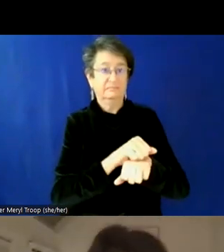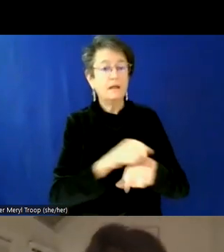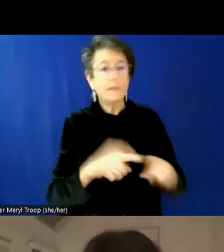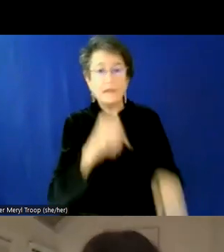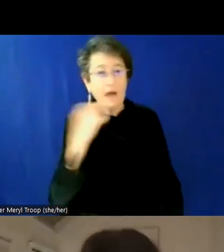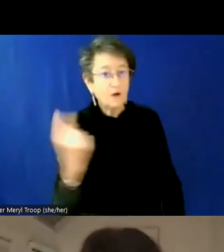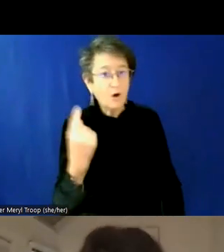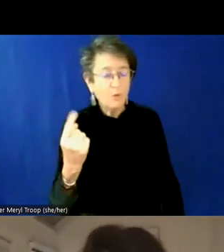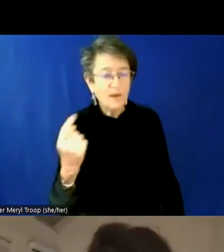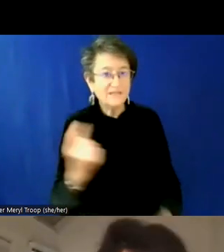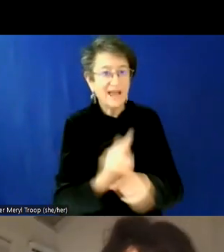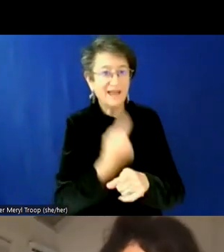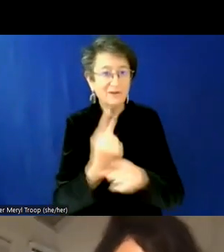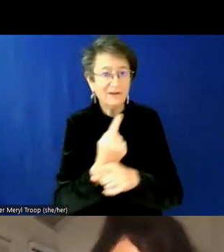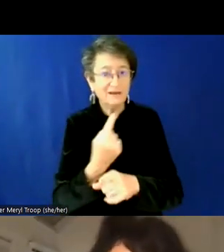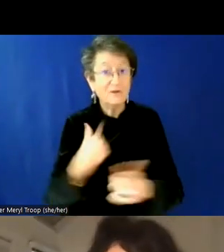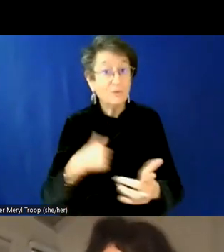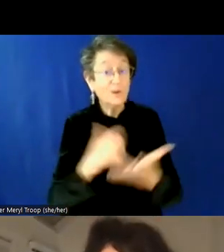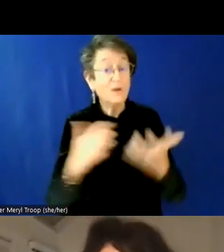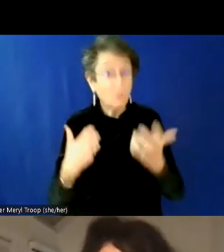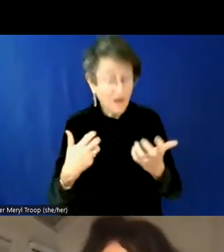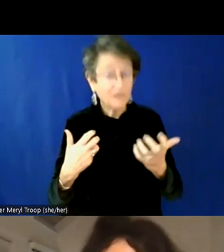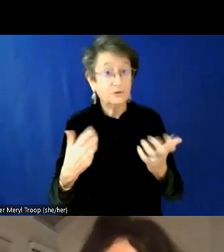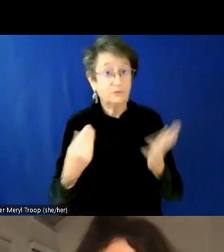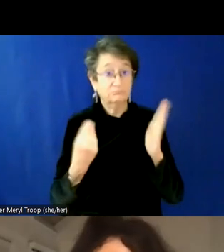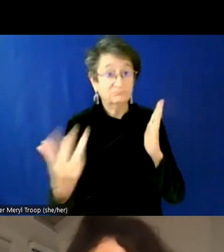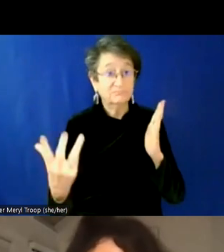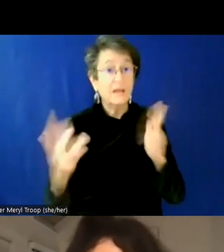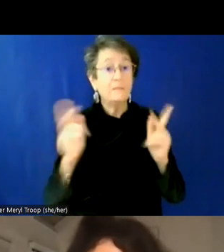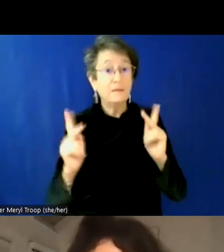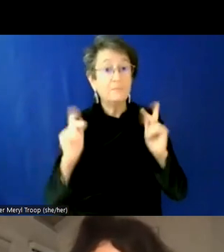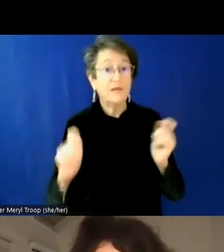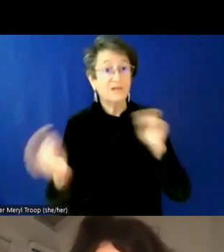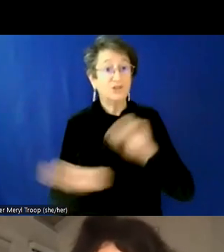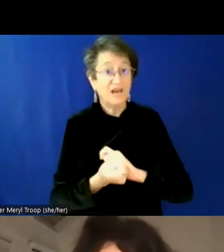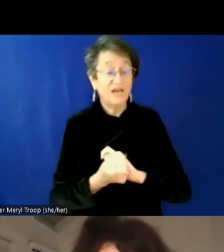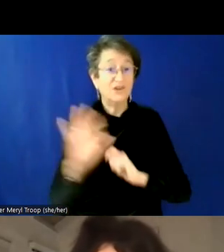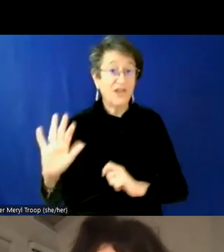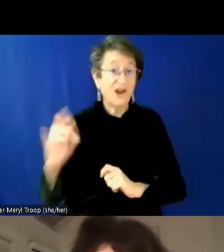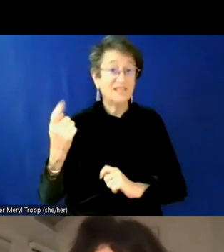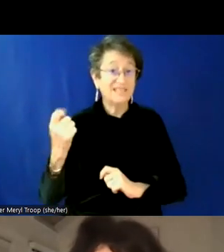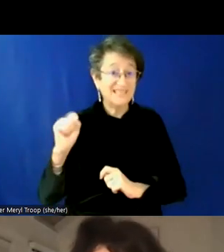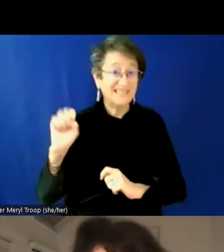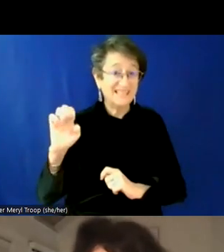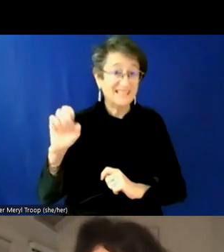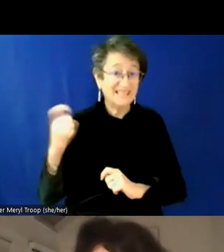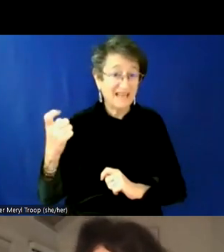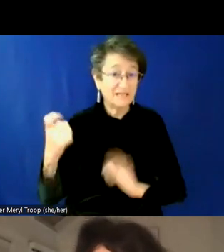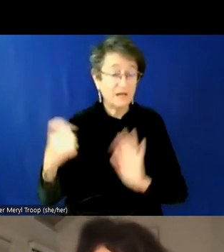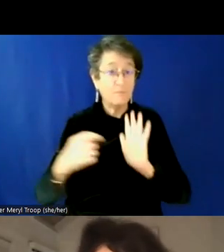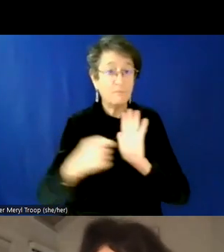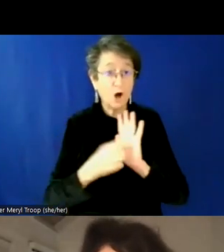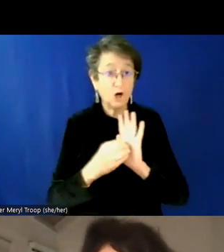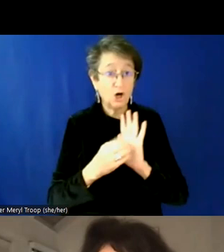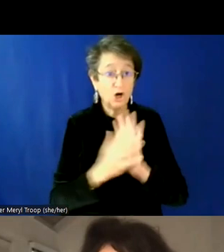provide, especially in the state of Maine, where individuals can legally change their sex marker to an X on their ID cards. We need other options in our